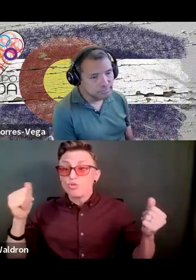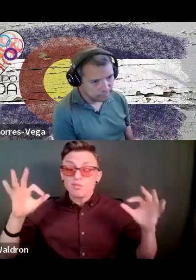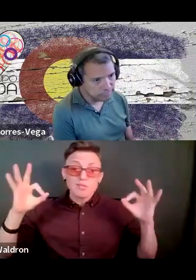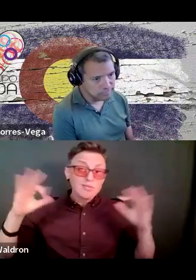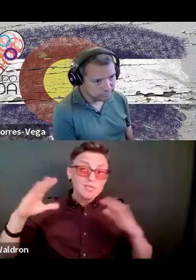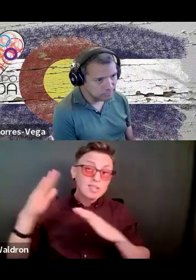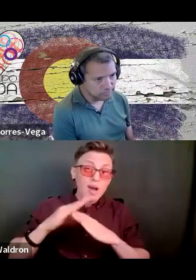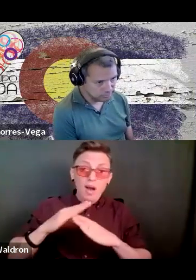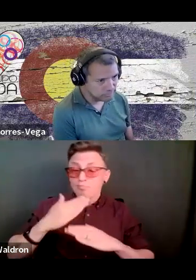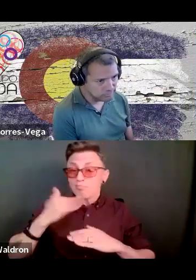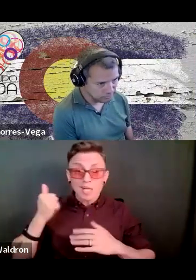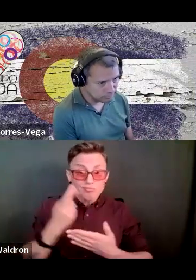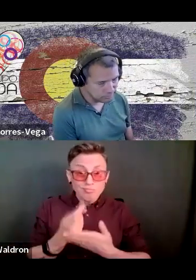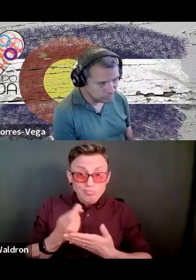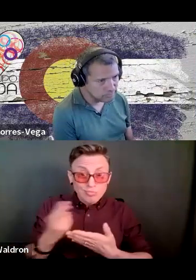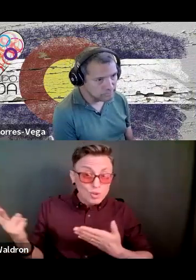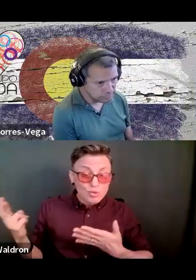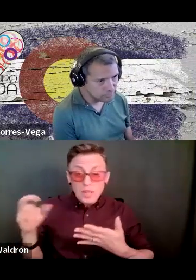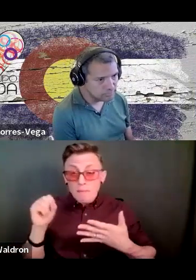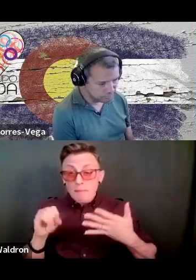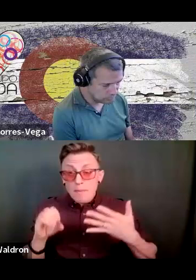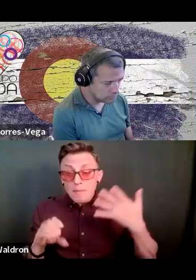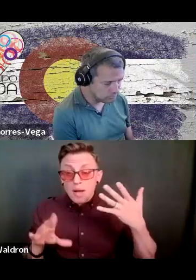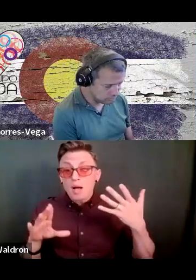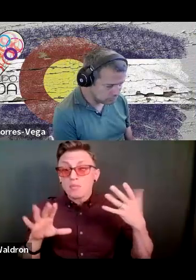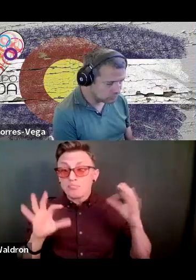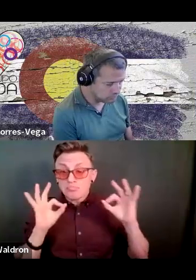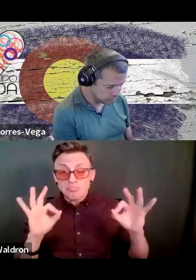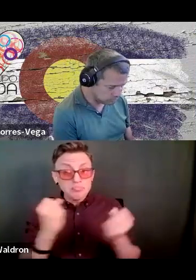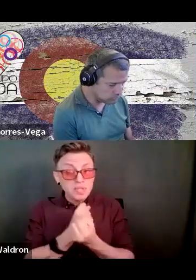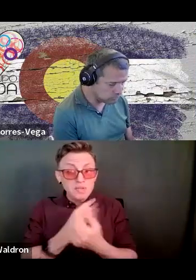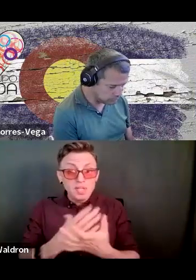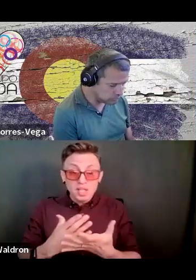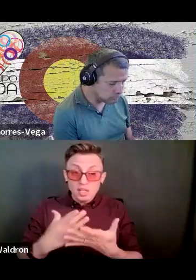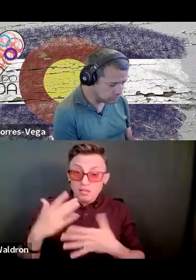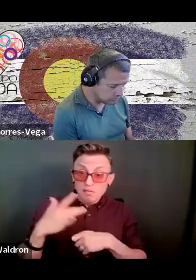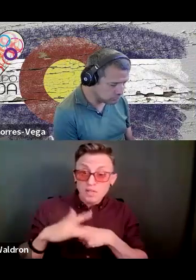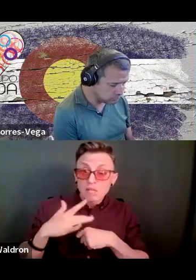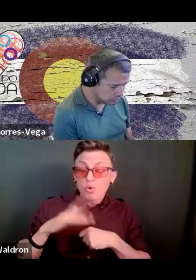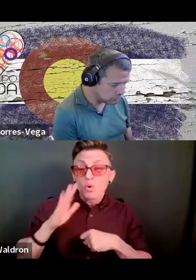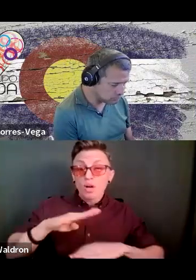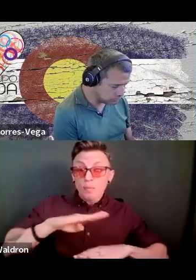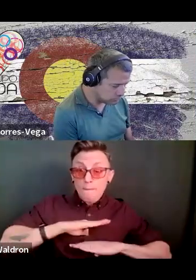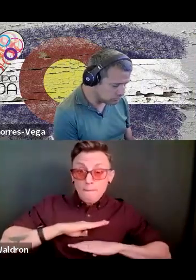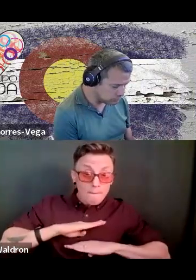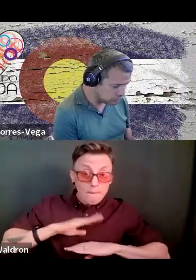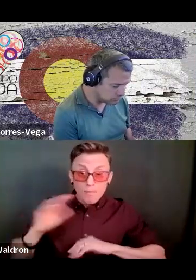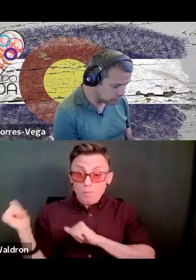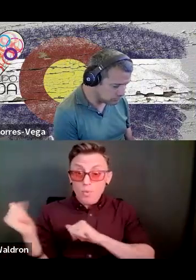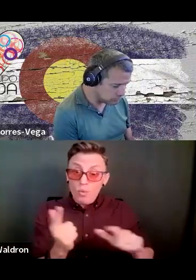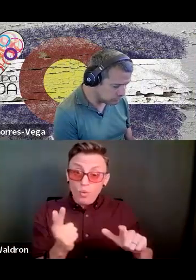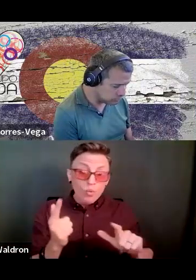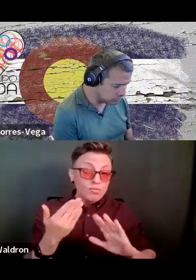resources and ensuring that everything that's out there is adequate for individuals with disabilities.